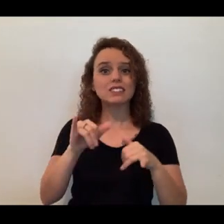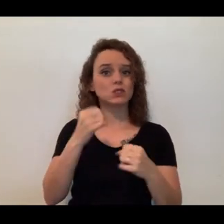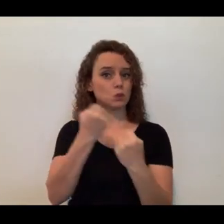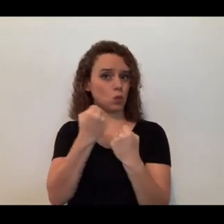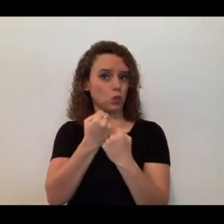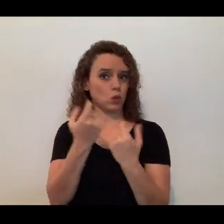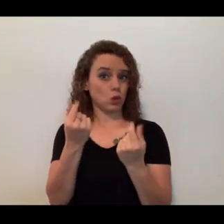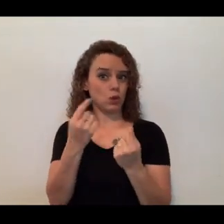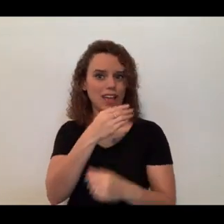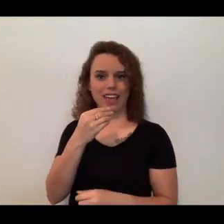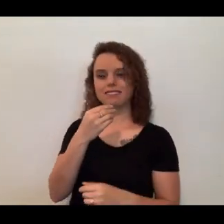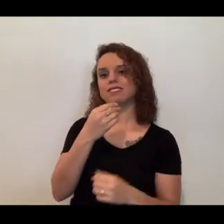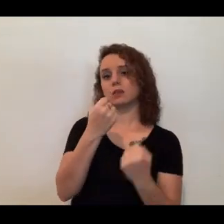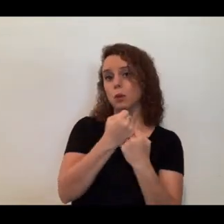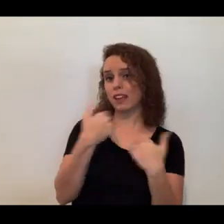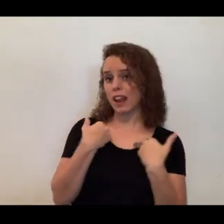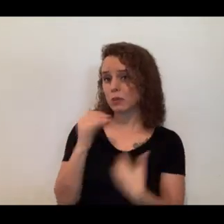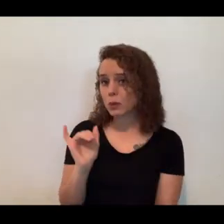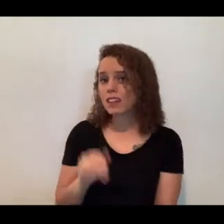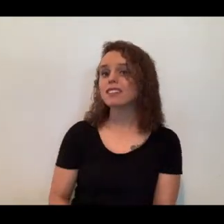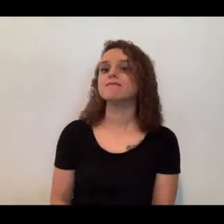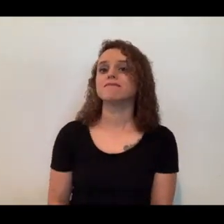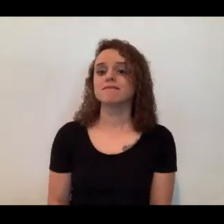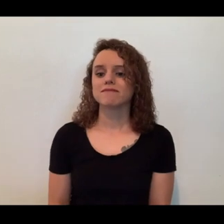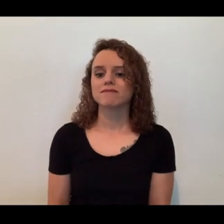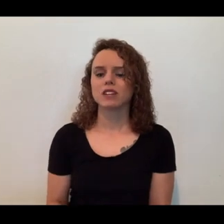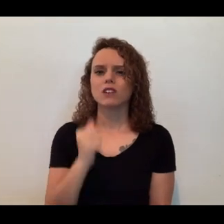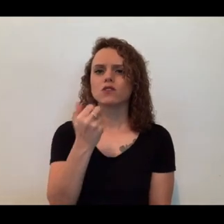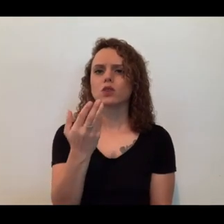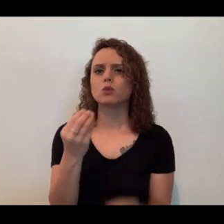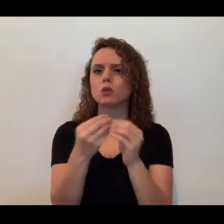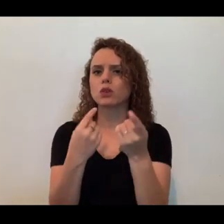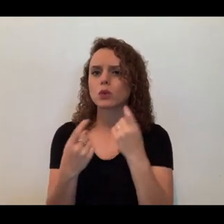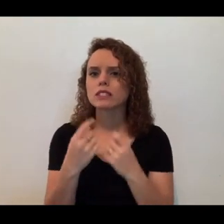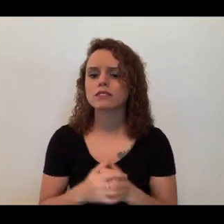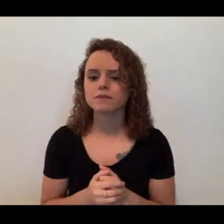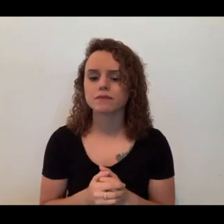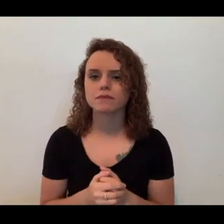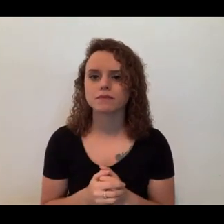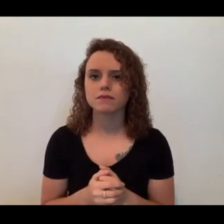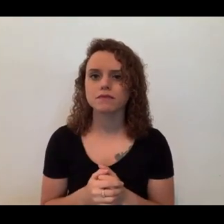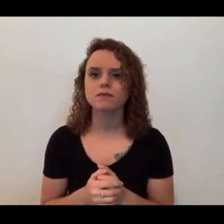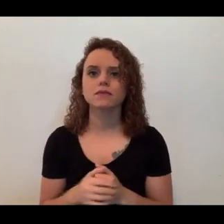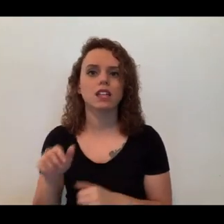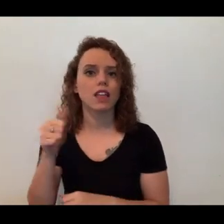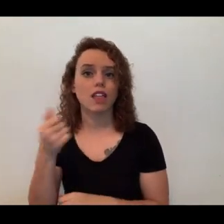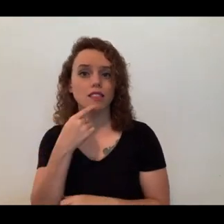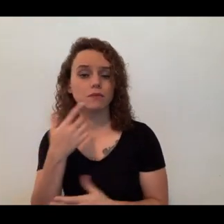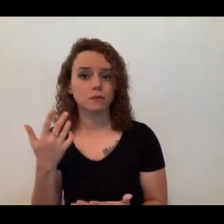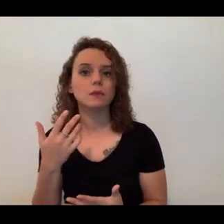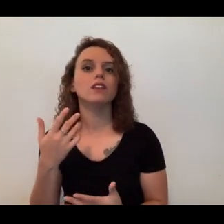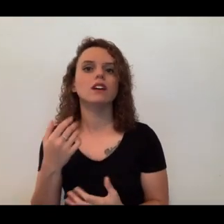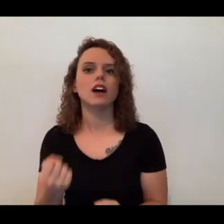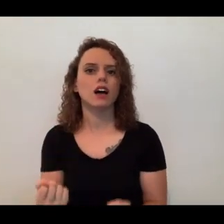our animals as well. It looks like we're getting a few more questions coming in. We've got a couple questions, but how much food do they eat a day? Ah, now that's a really good